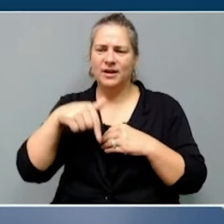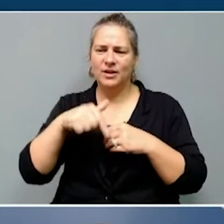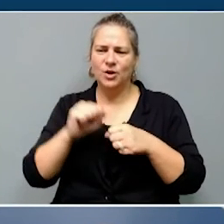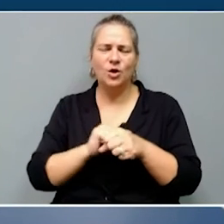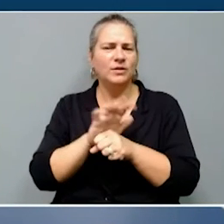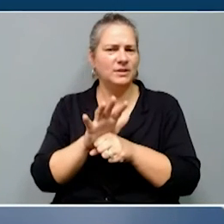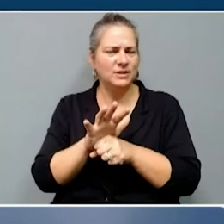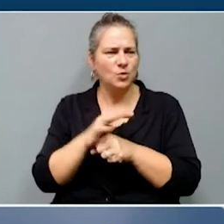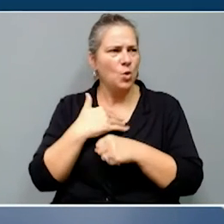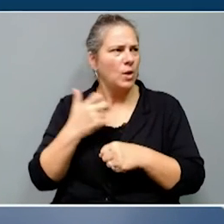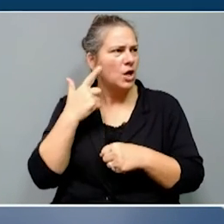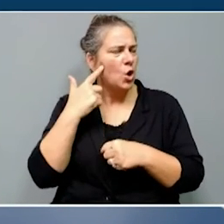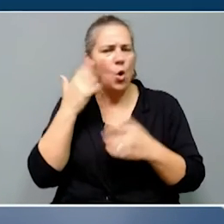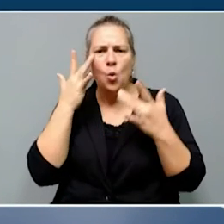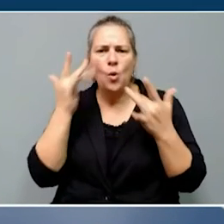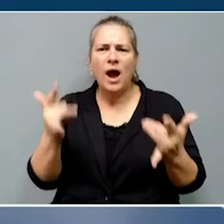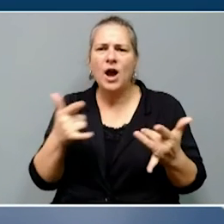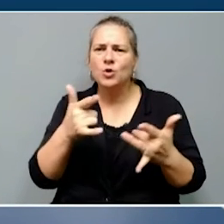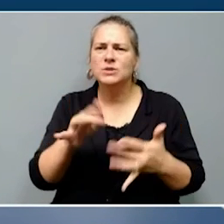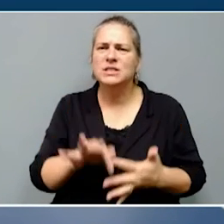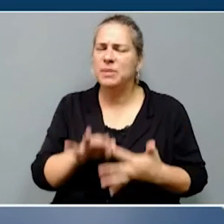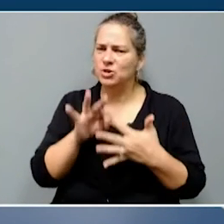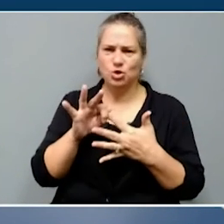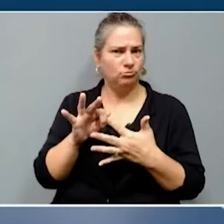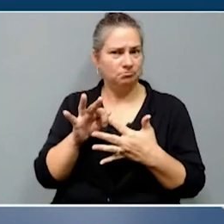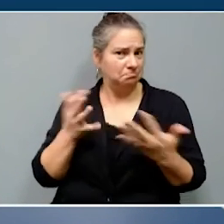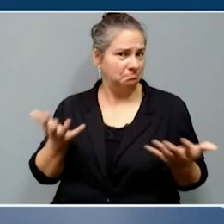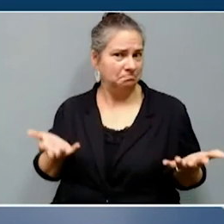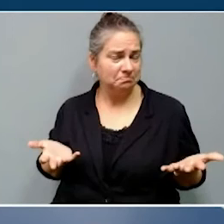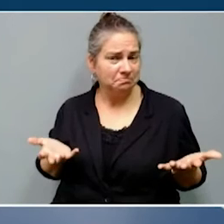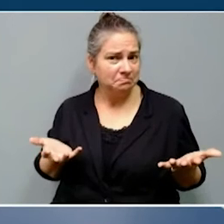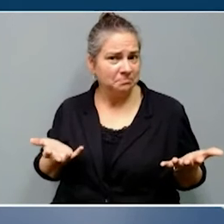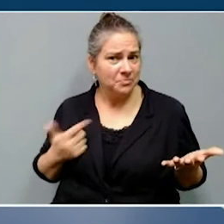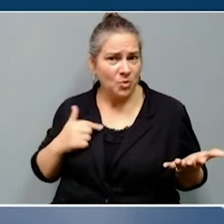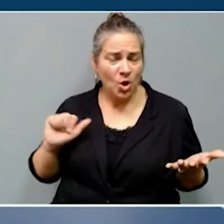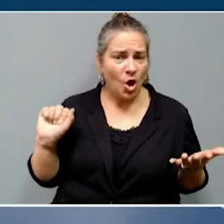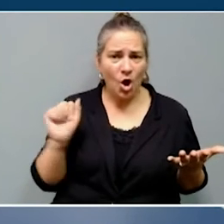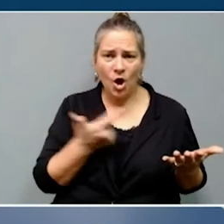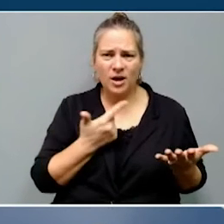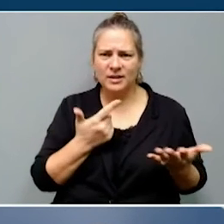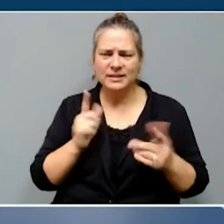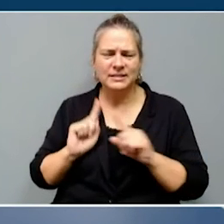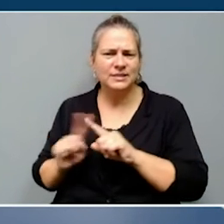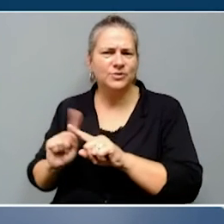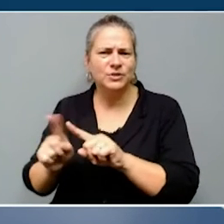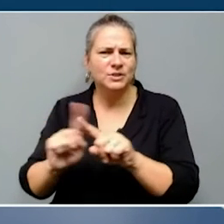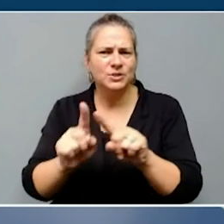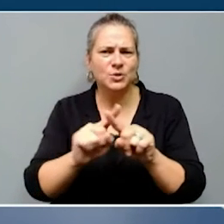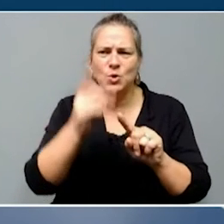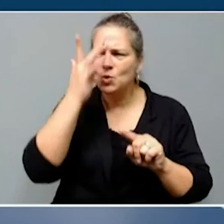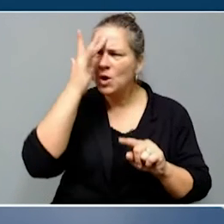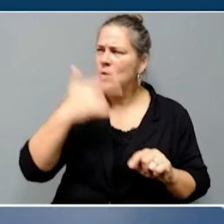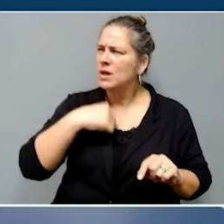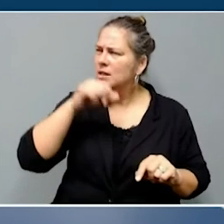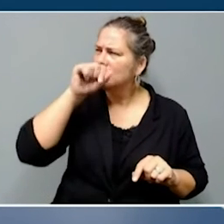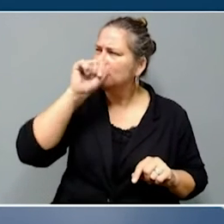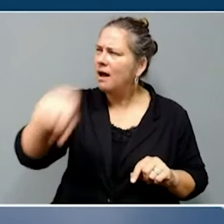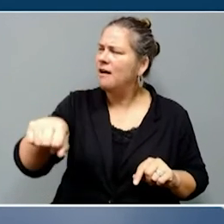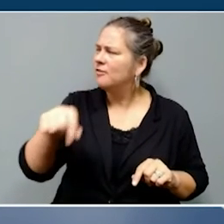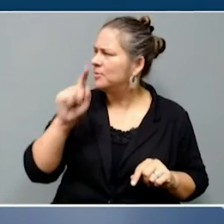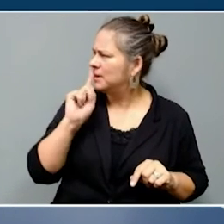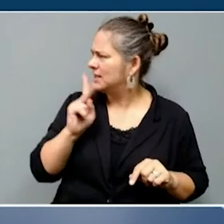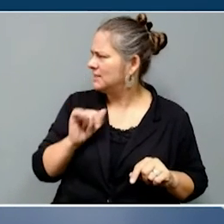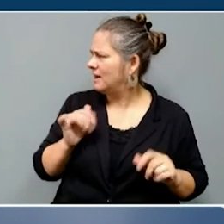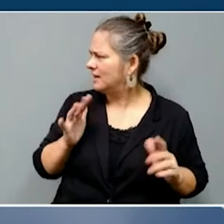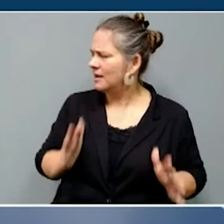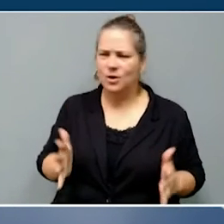will invest $5.8 billion and create 5,000 jobs in Kentucky, Beshear called on Kentuckians to brag a little bit. The